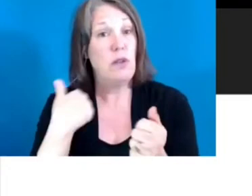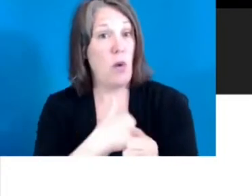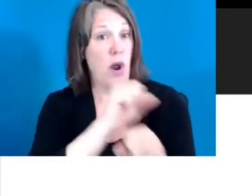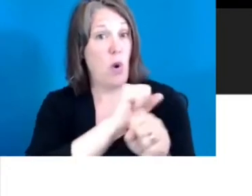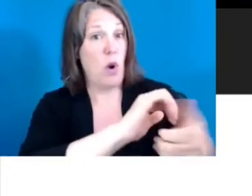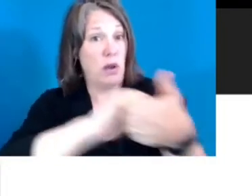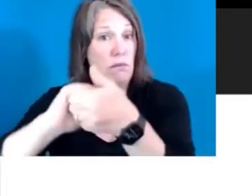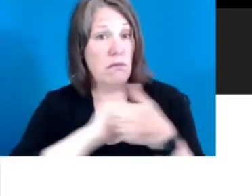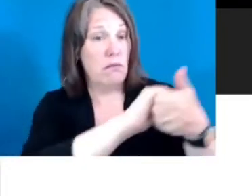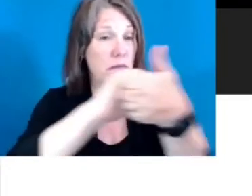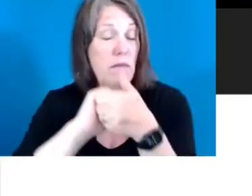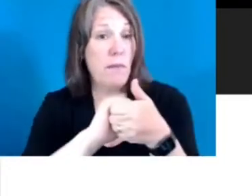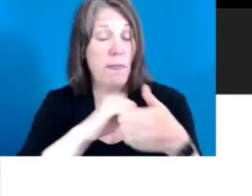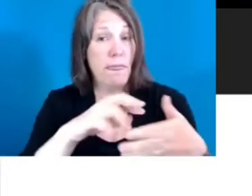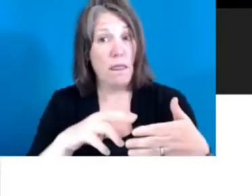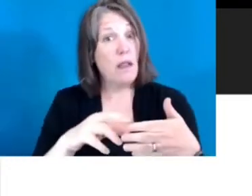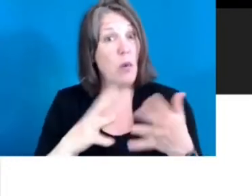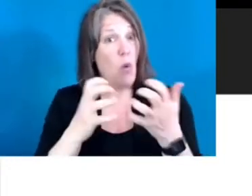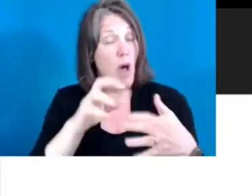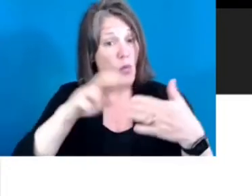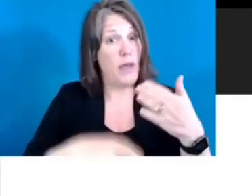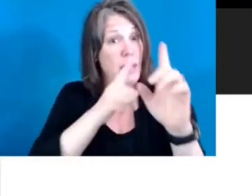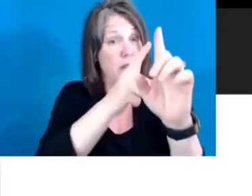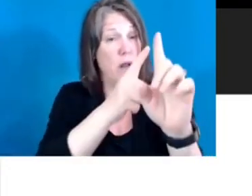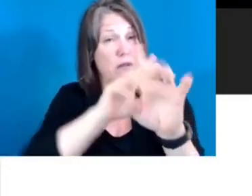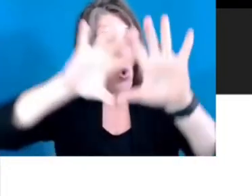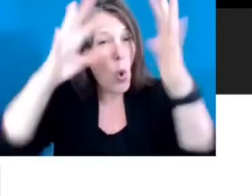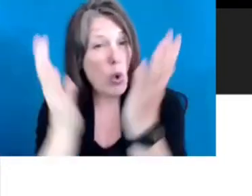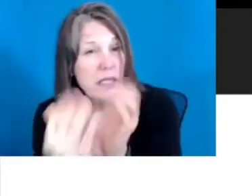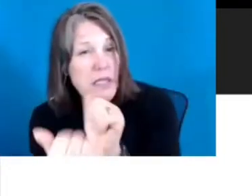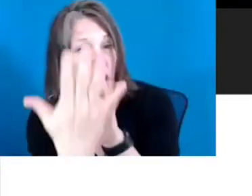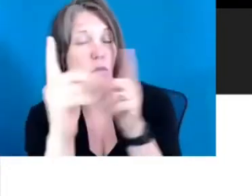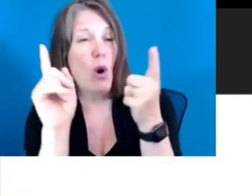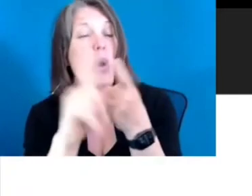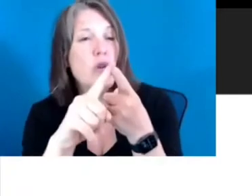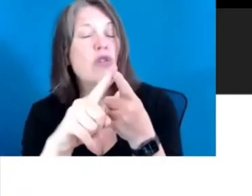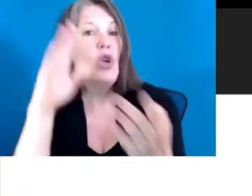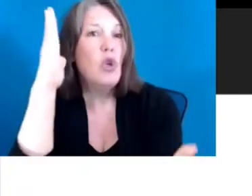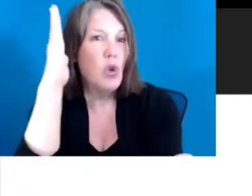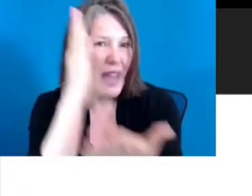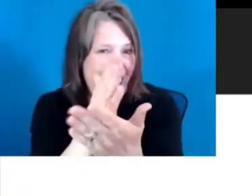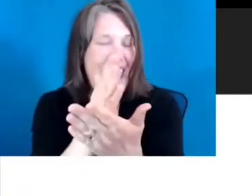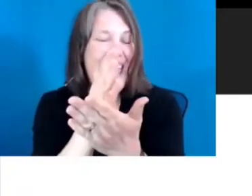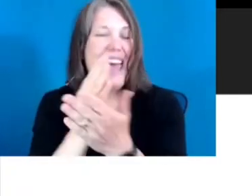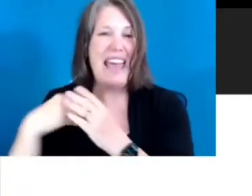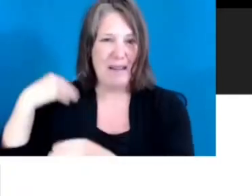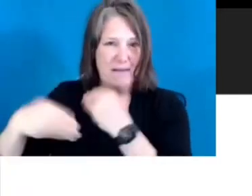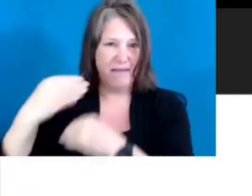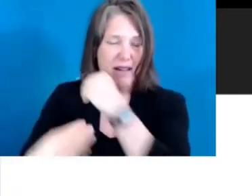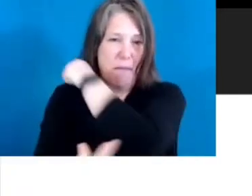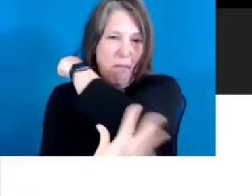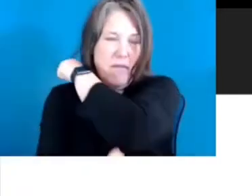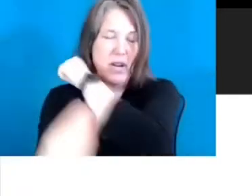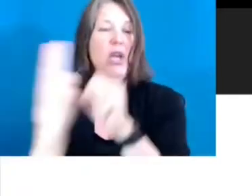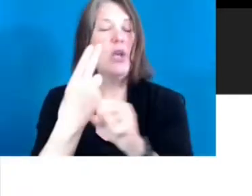working together in a results-driven fashion, holistic approach to end multi-generational poverty, using education